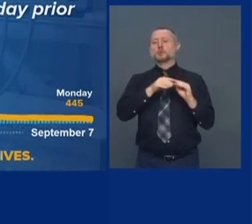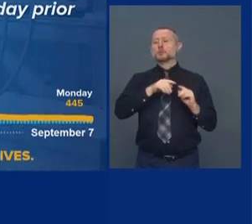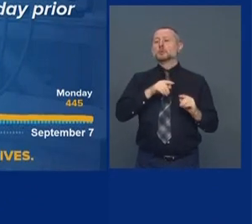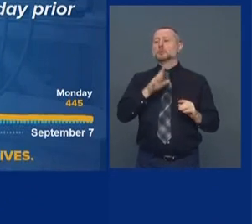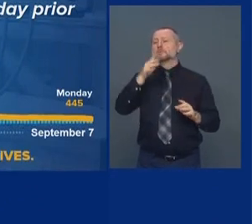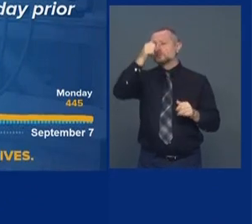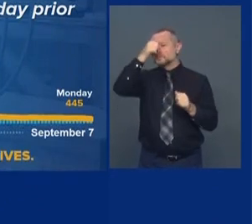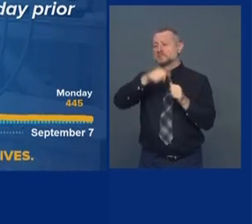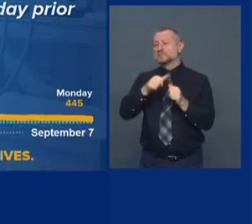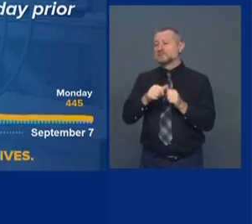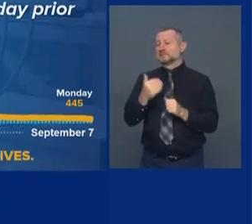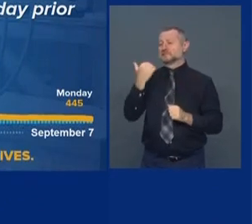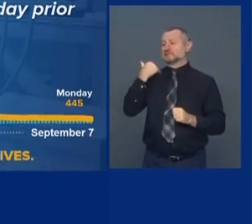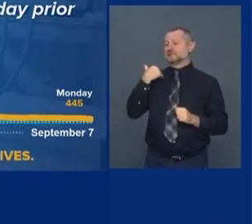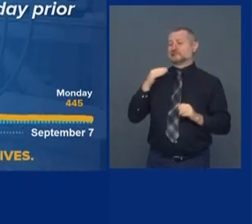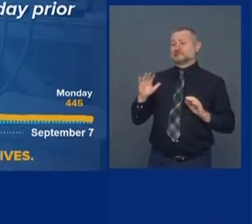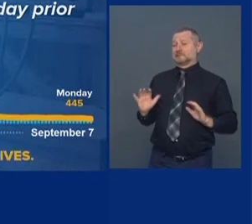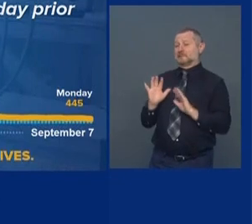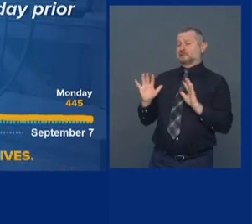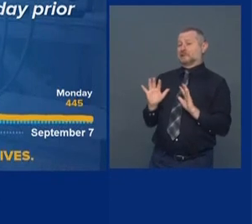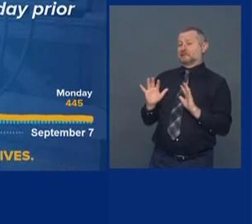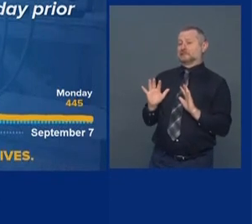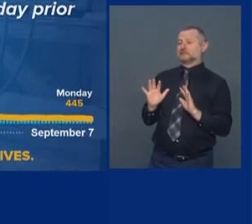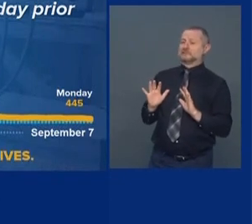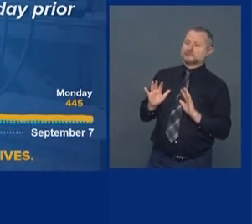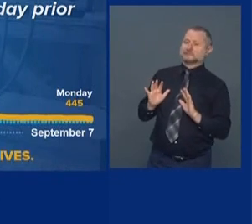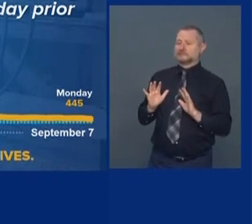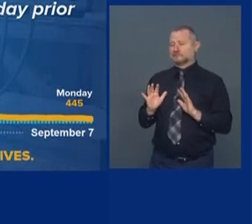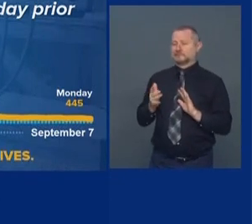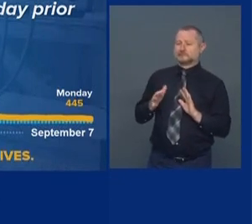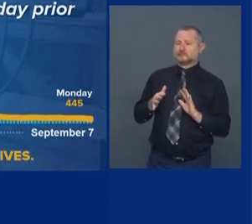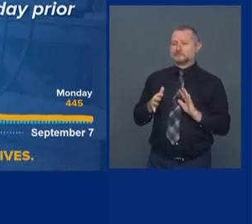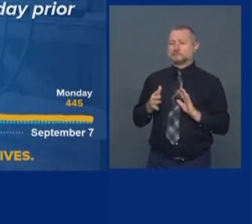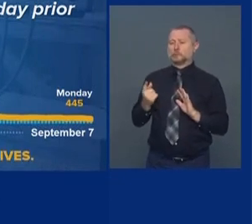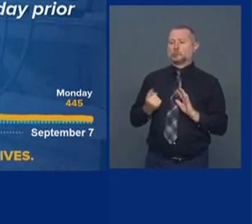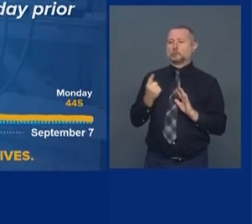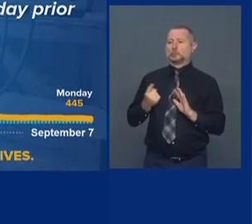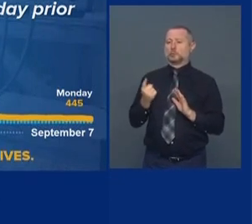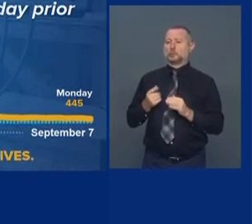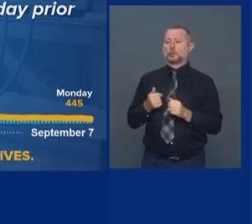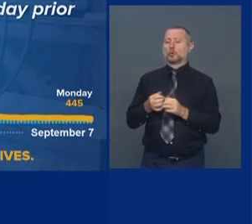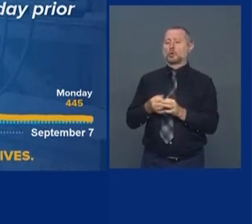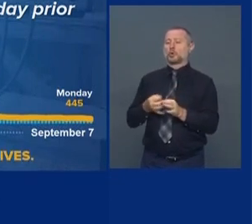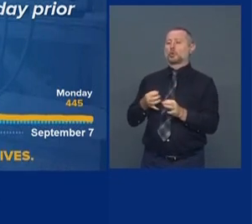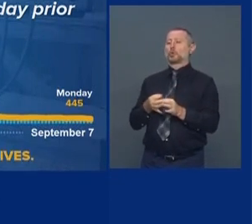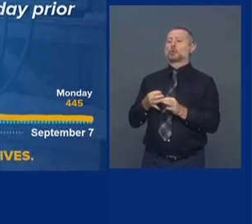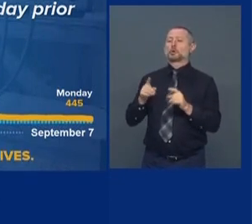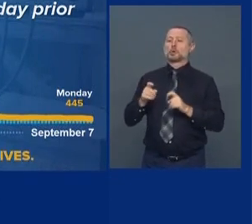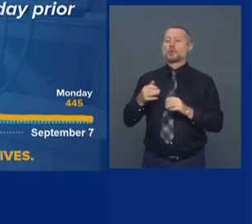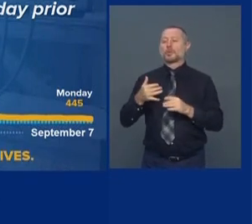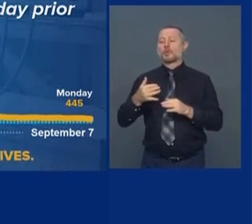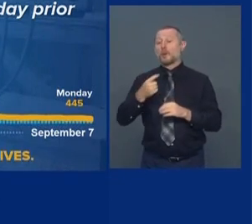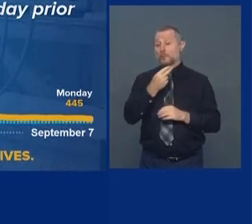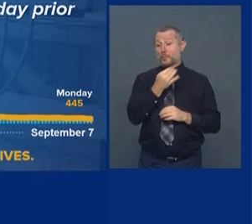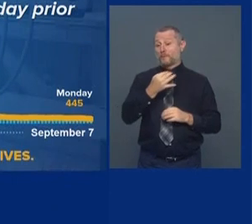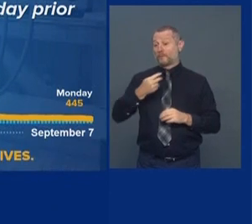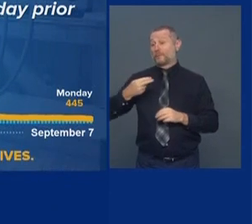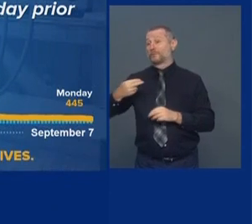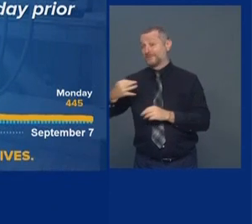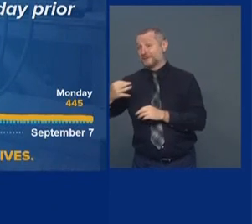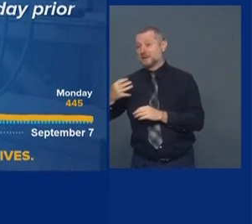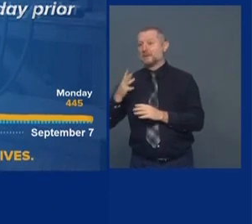were Sunday numbers, which are always a little different than during the week, but 445